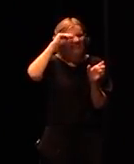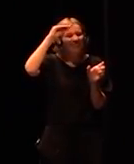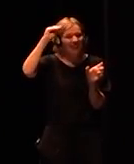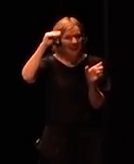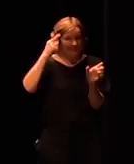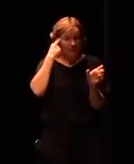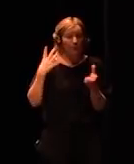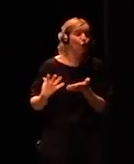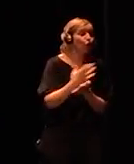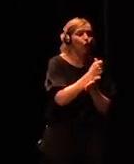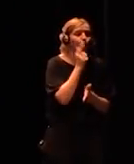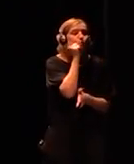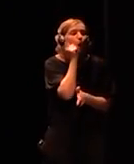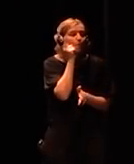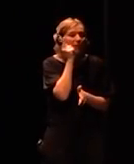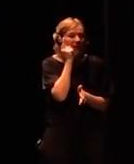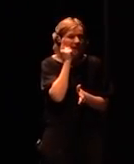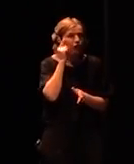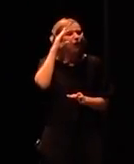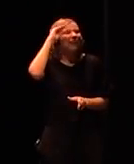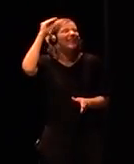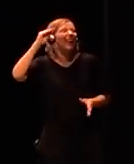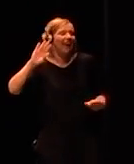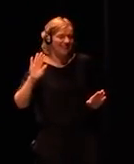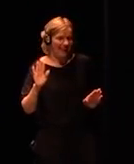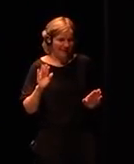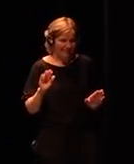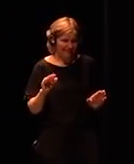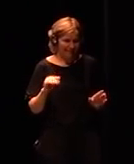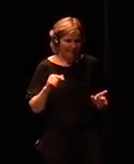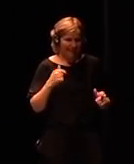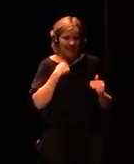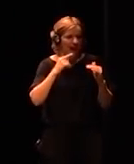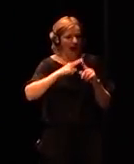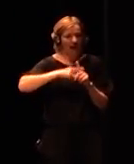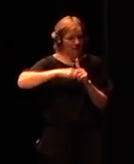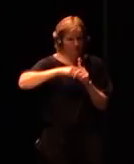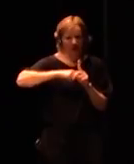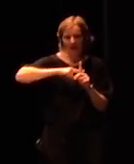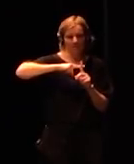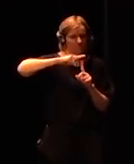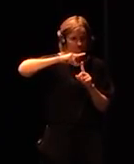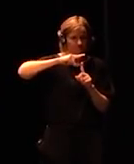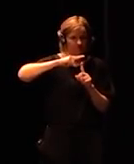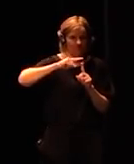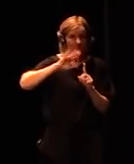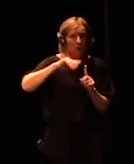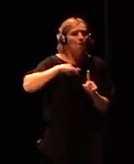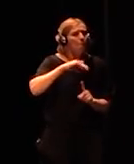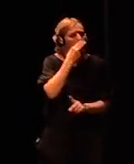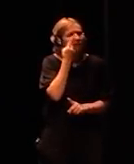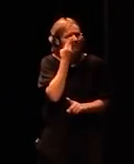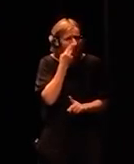there's artificial intelligence the next level I give this the orange light could be interesting could be dangerous